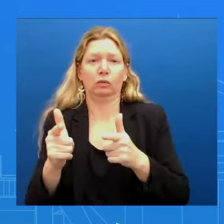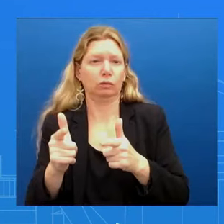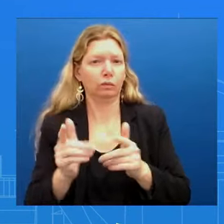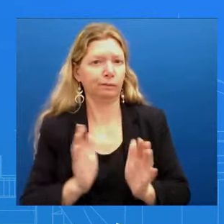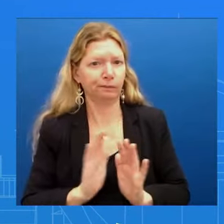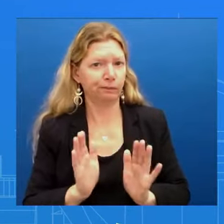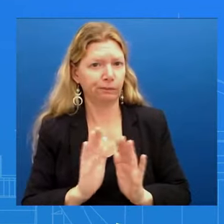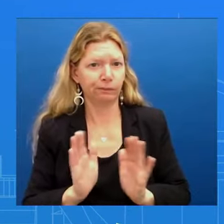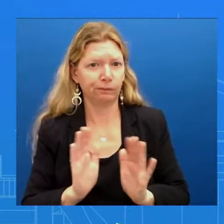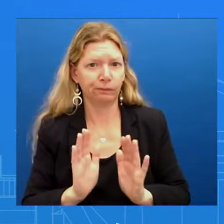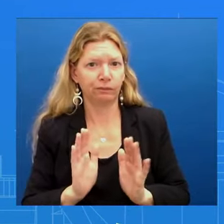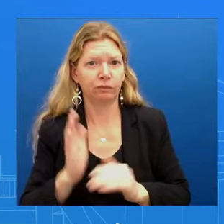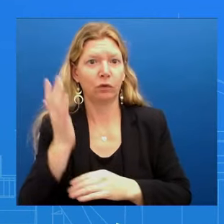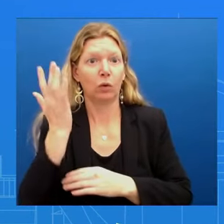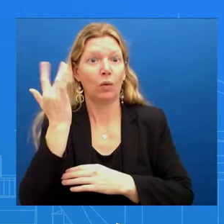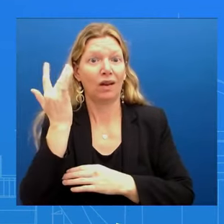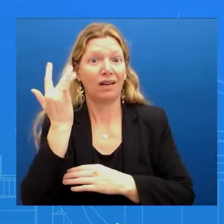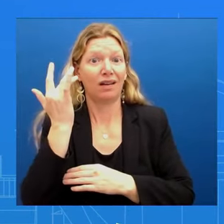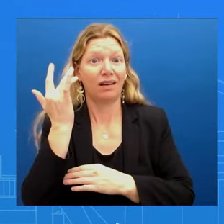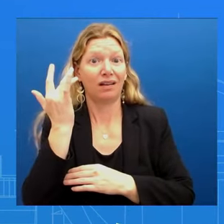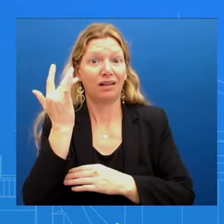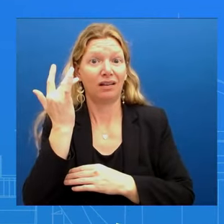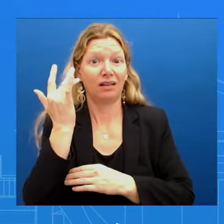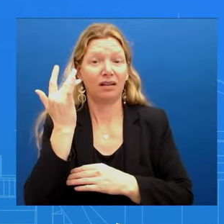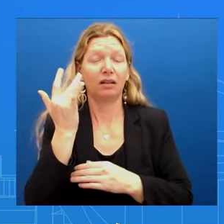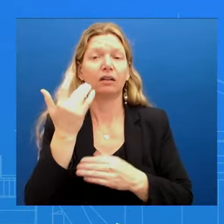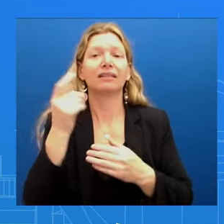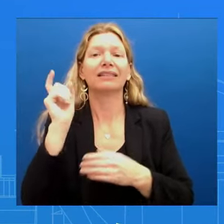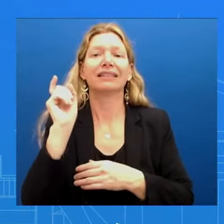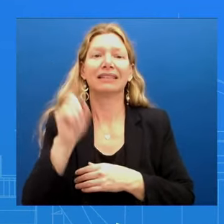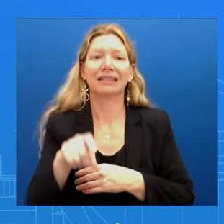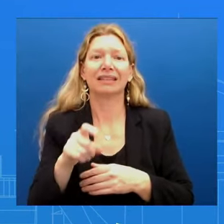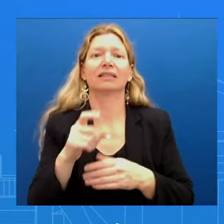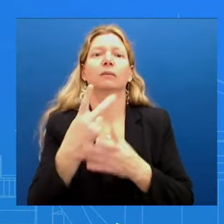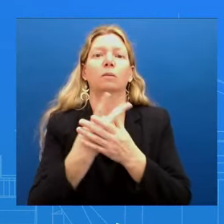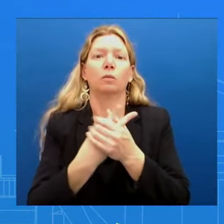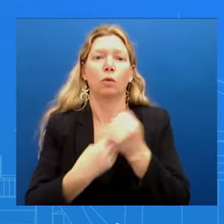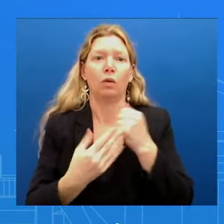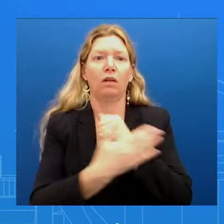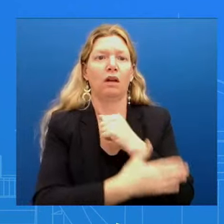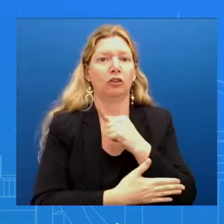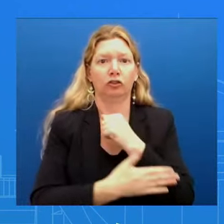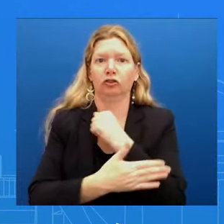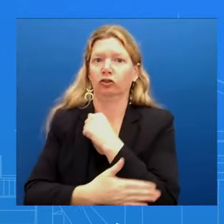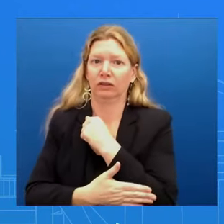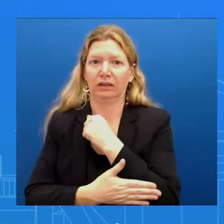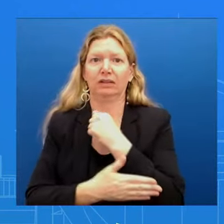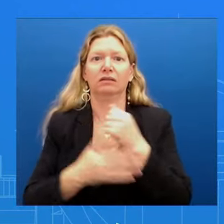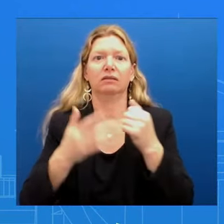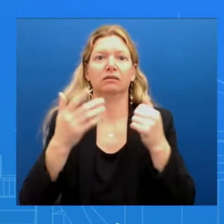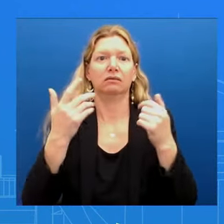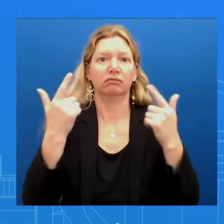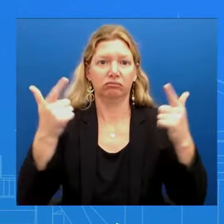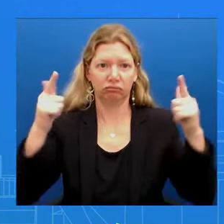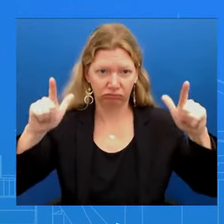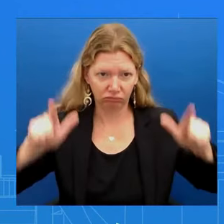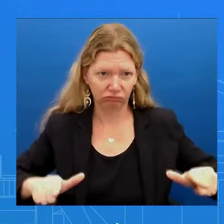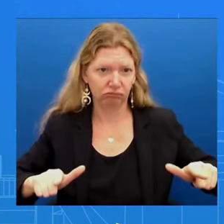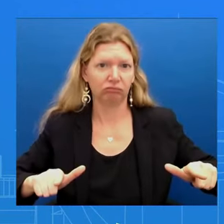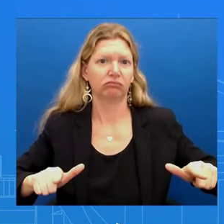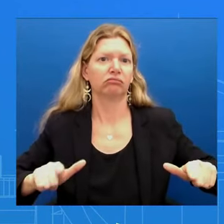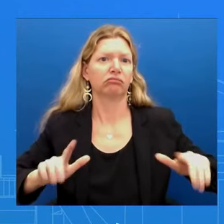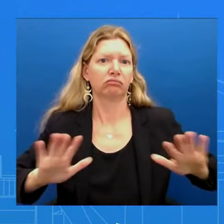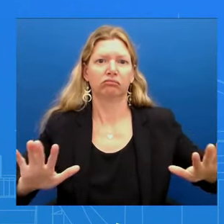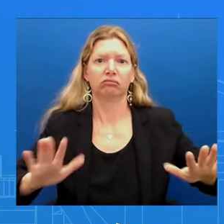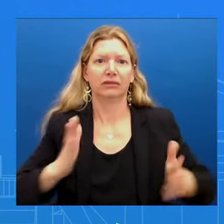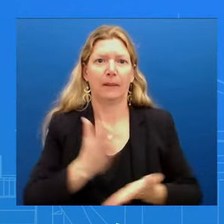permanently and and ending the war now we want to see the war end as soon as possible and we believe One of the first steps that's critical to doing